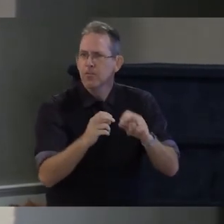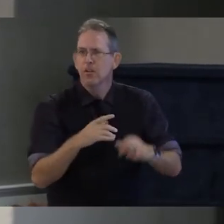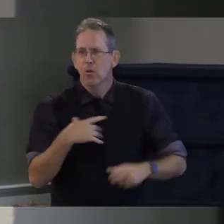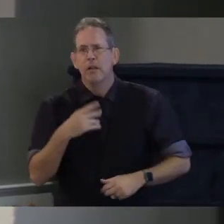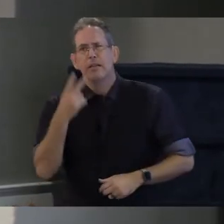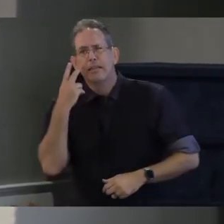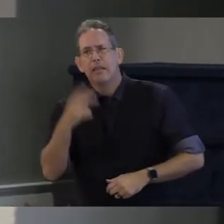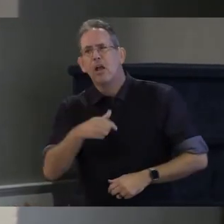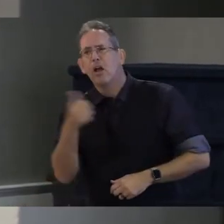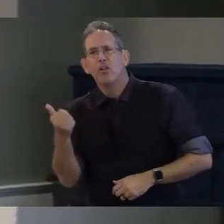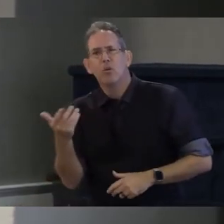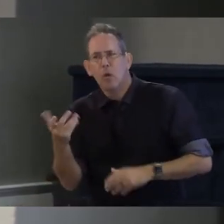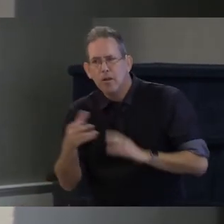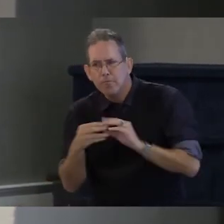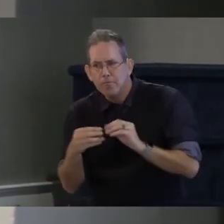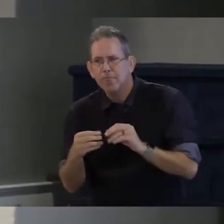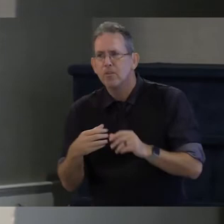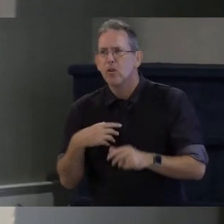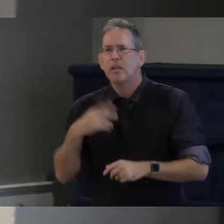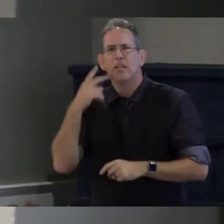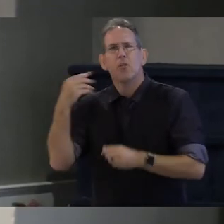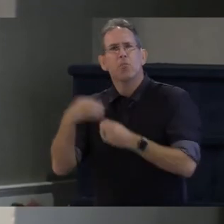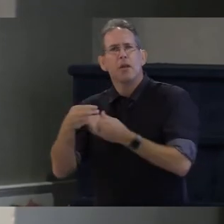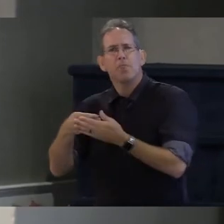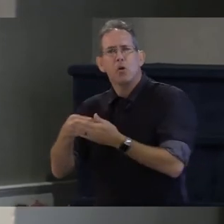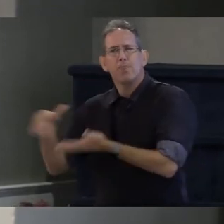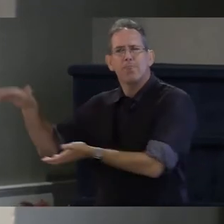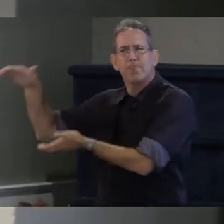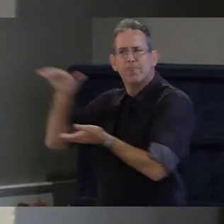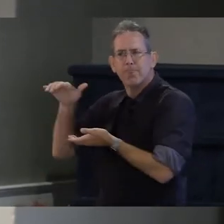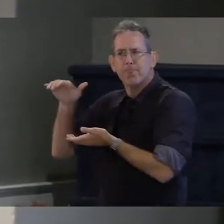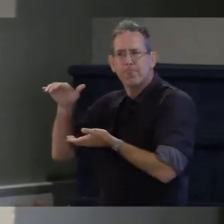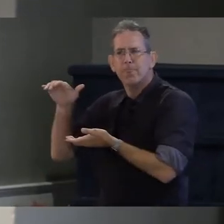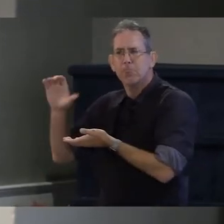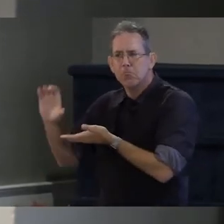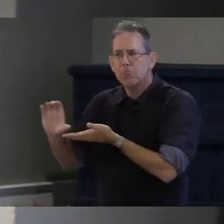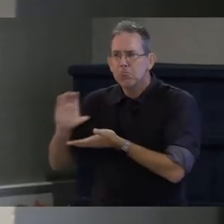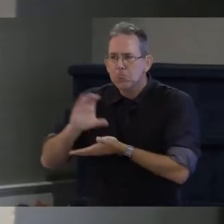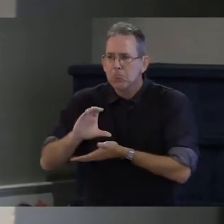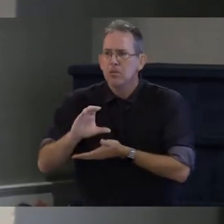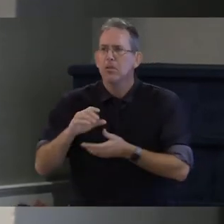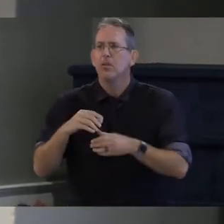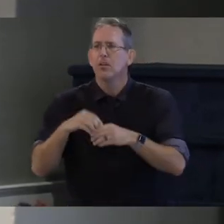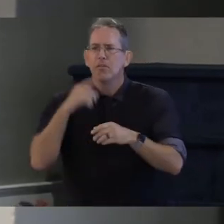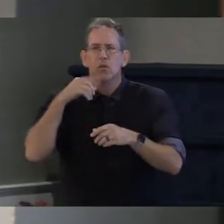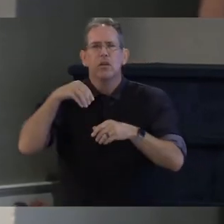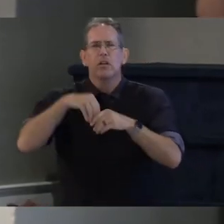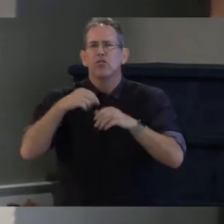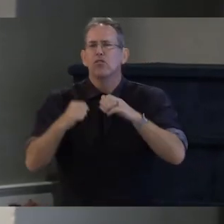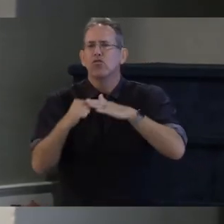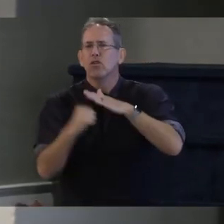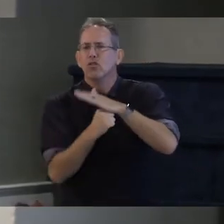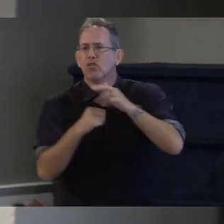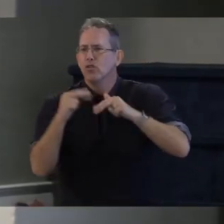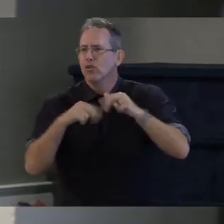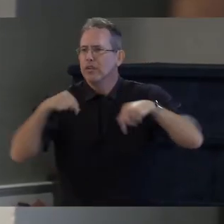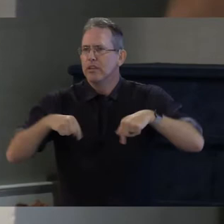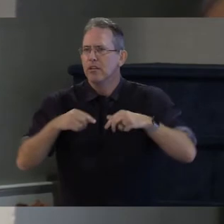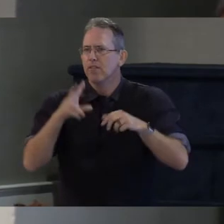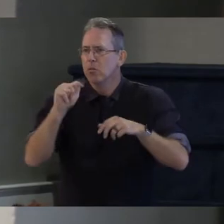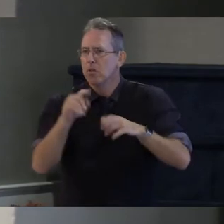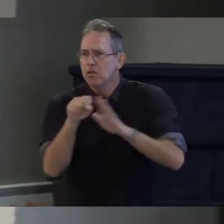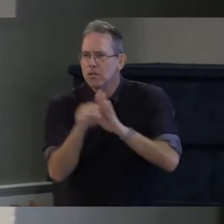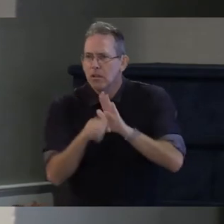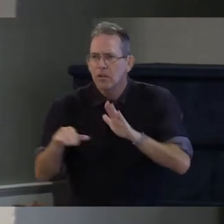large-scale infrastructure funding that really is focused on and attached to making transportation fully accessible and possible this is ensuring that